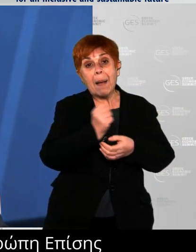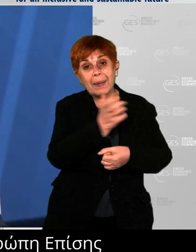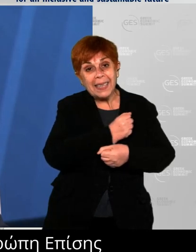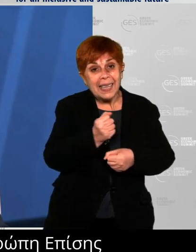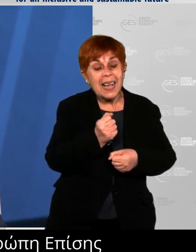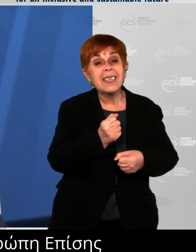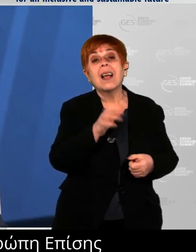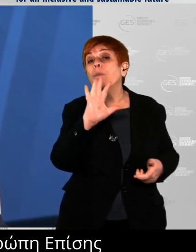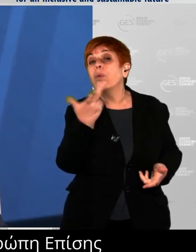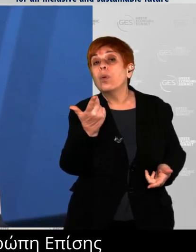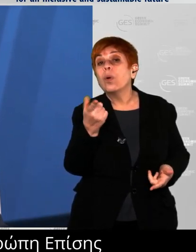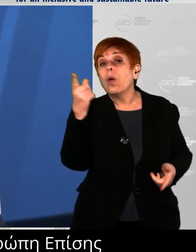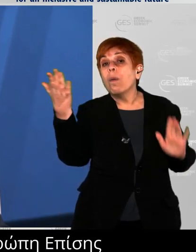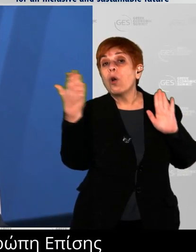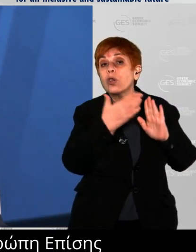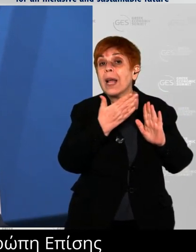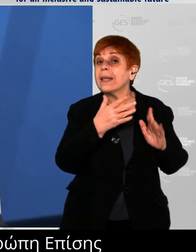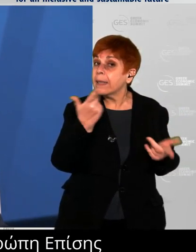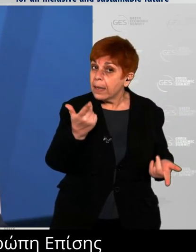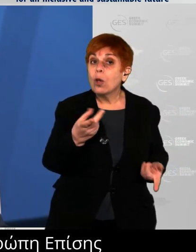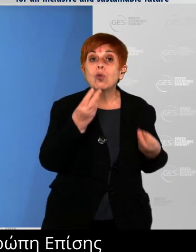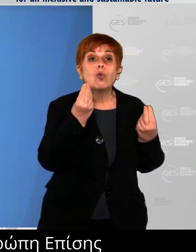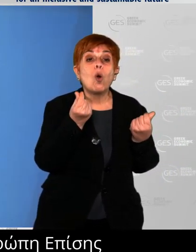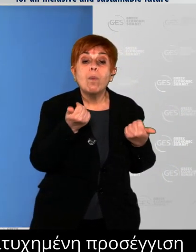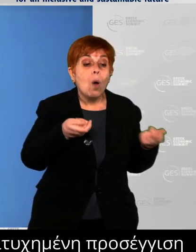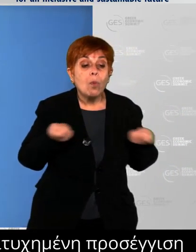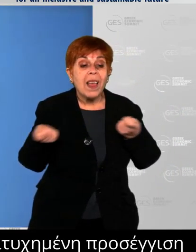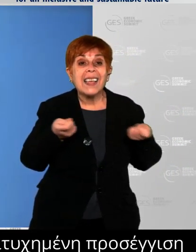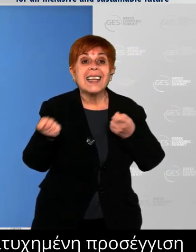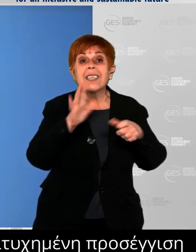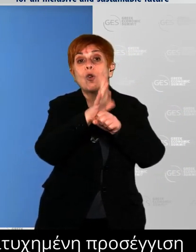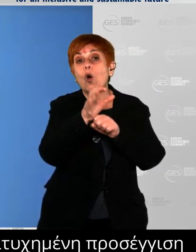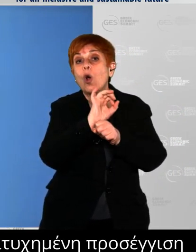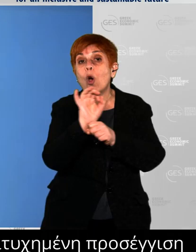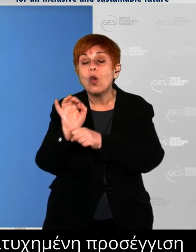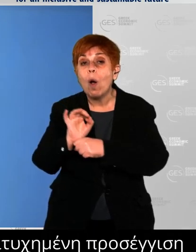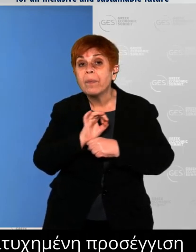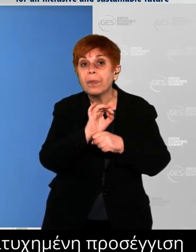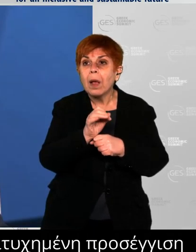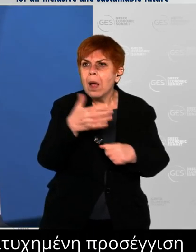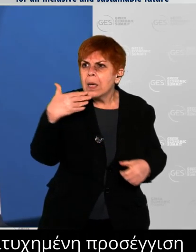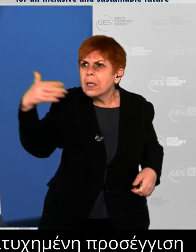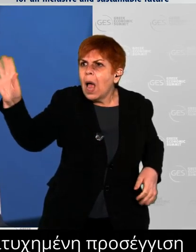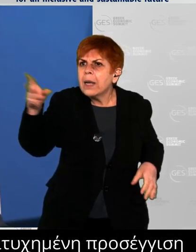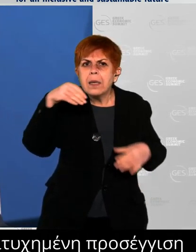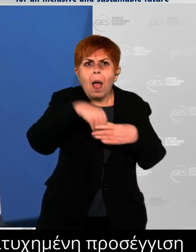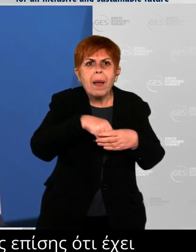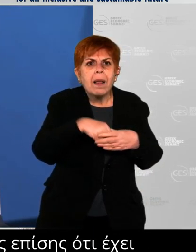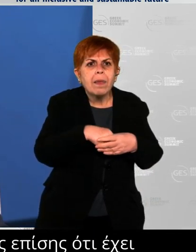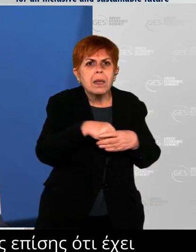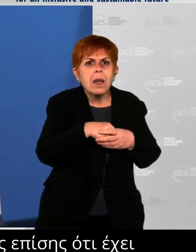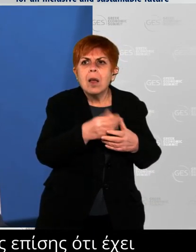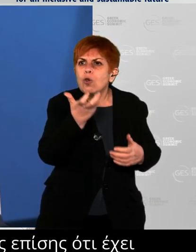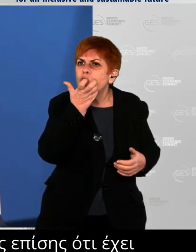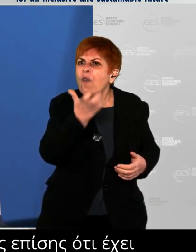The fact that it has developed such a strong record of attracting foreign investment from serious American companies. That is an